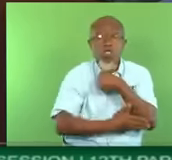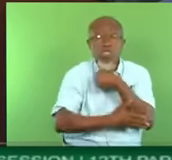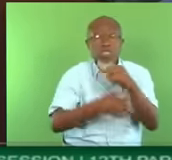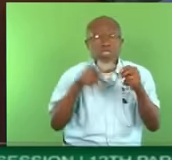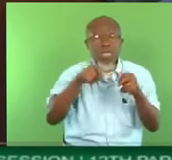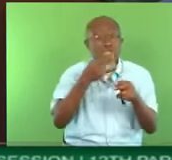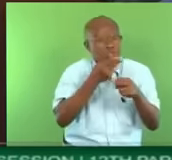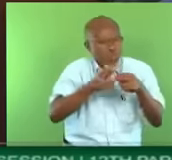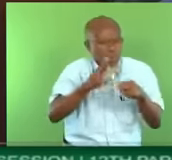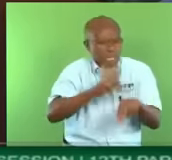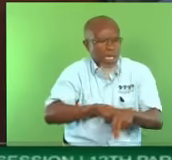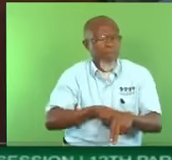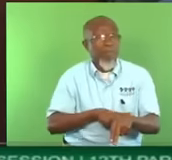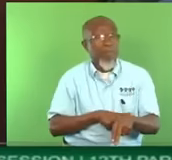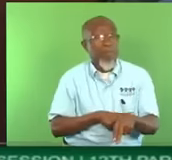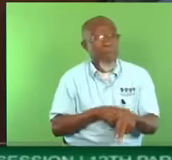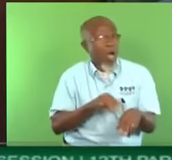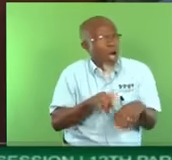did they do it?